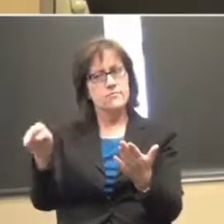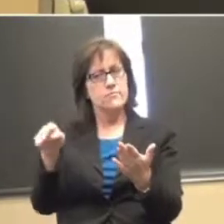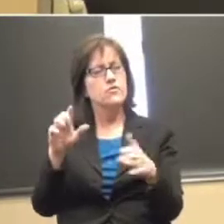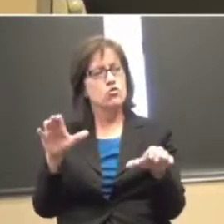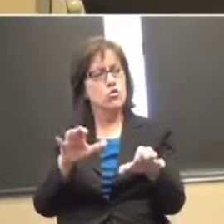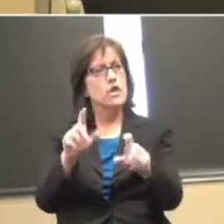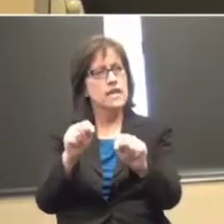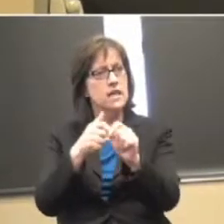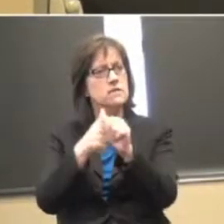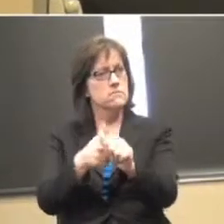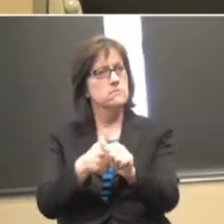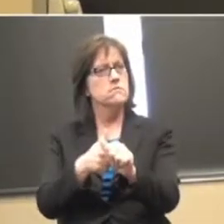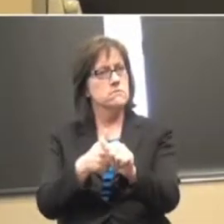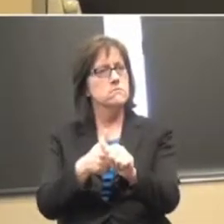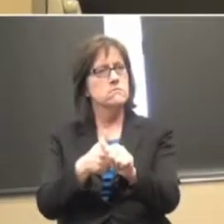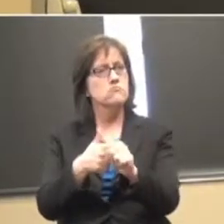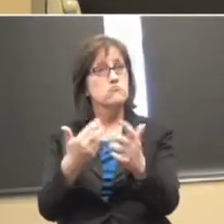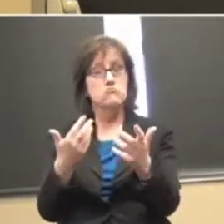Does that make sense?